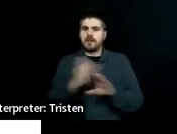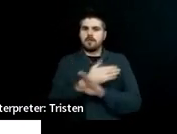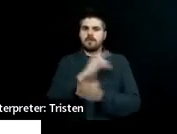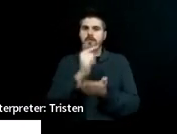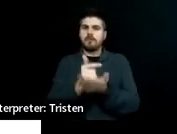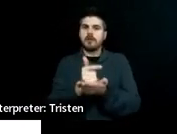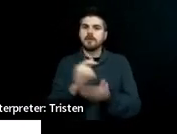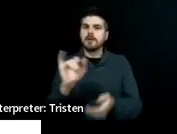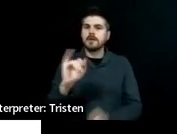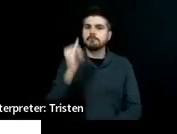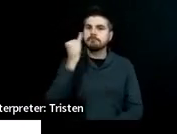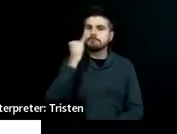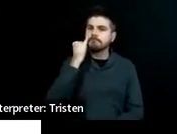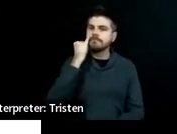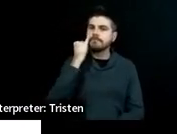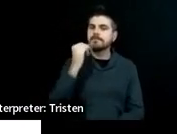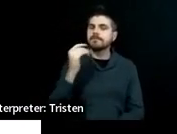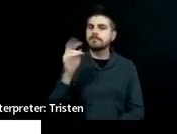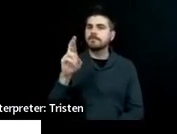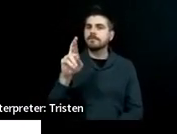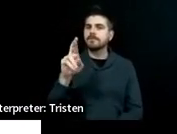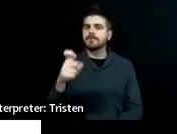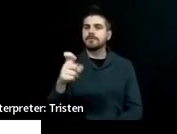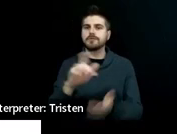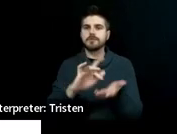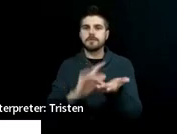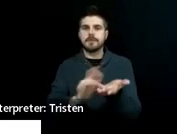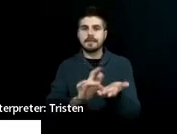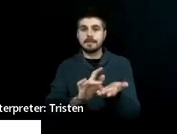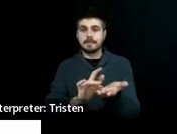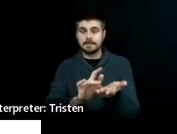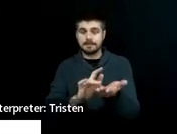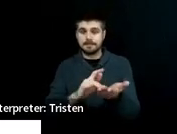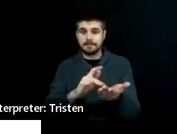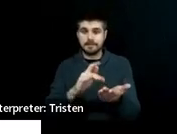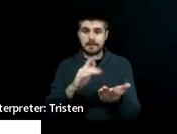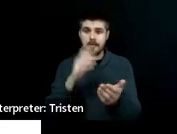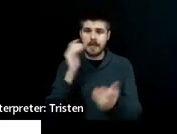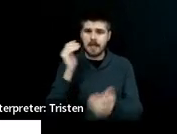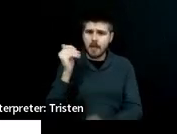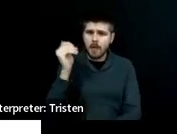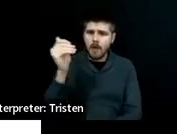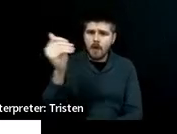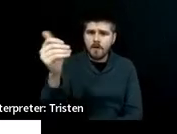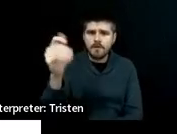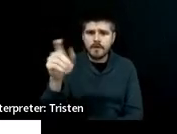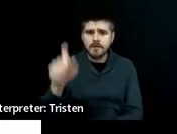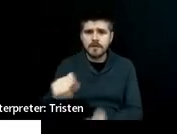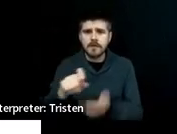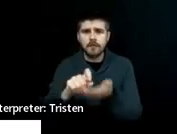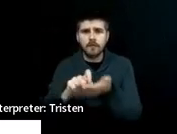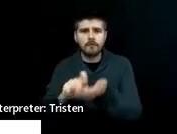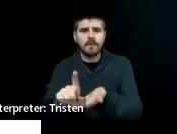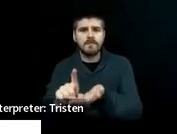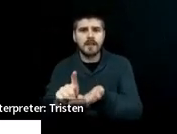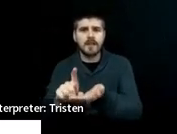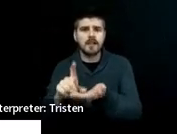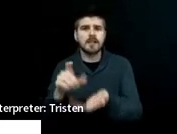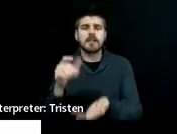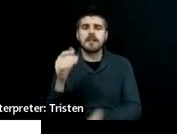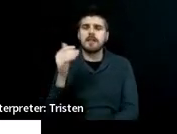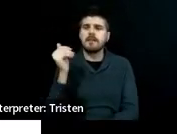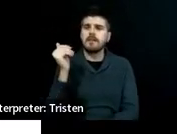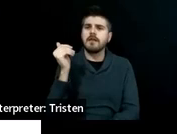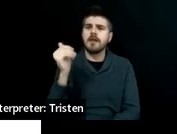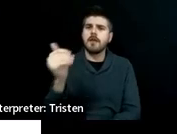medication, how often do they have to refill it? How often do they have to